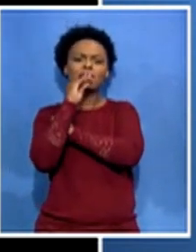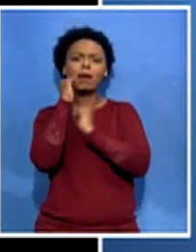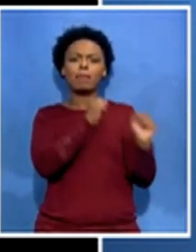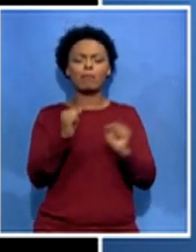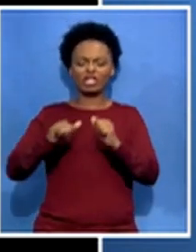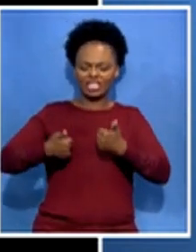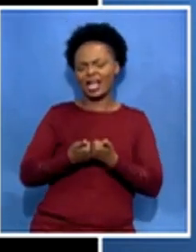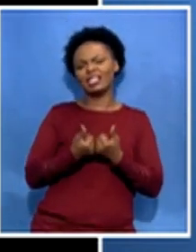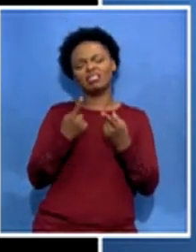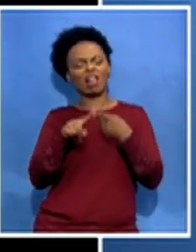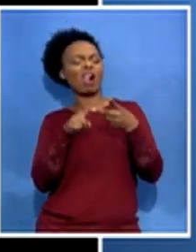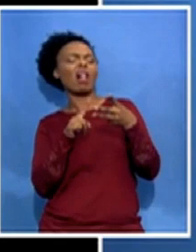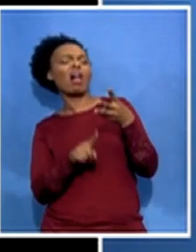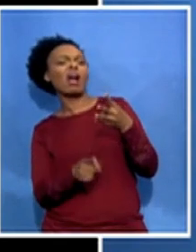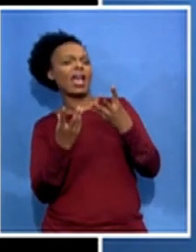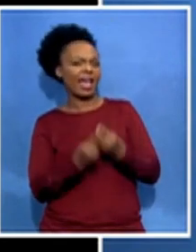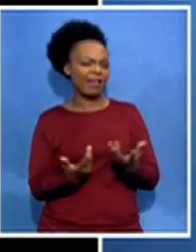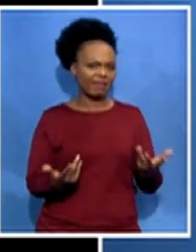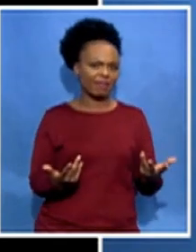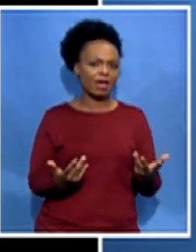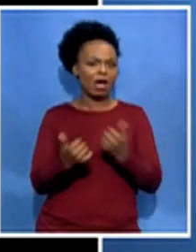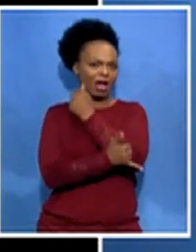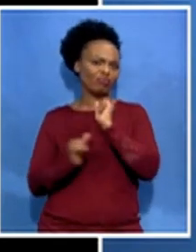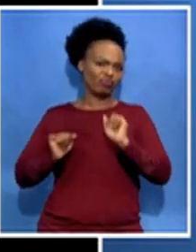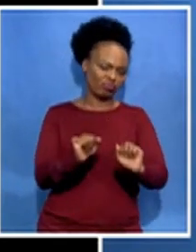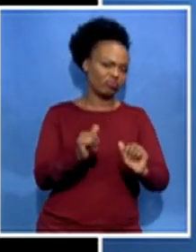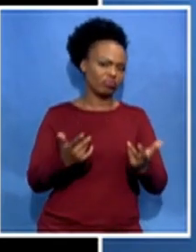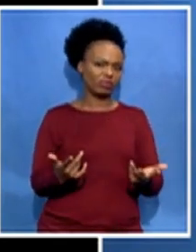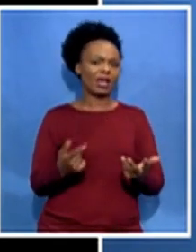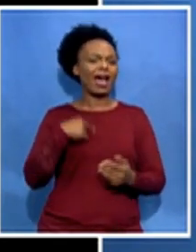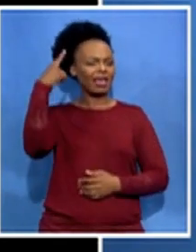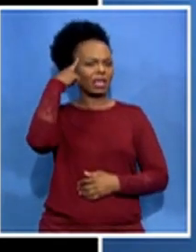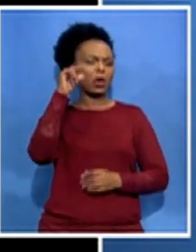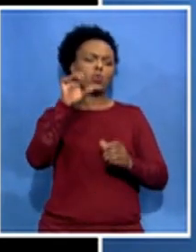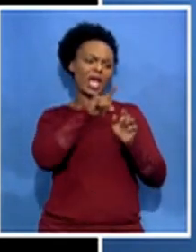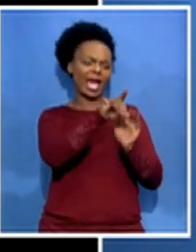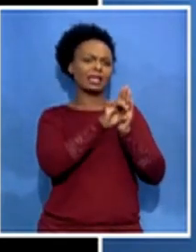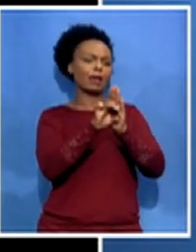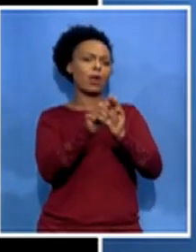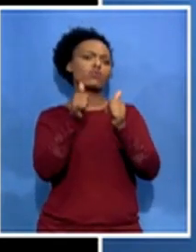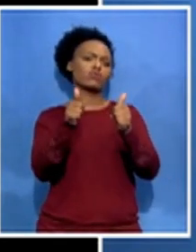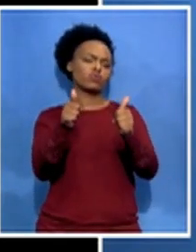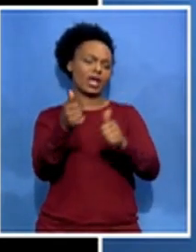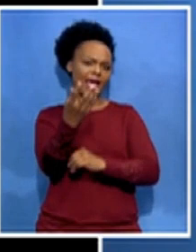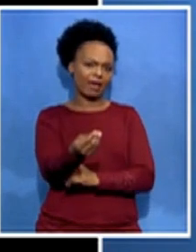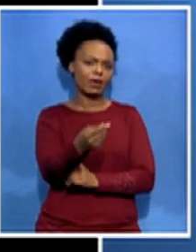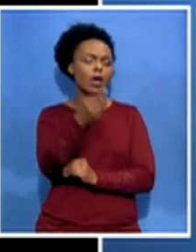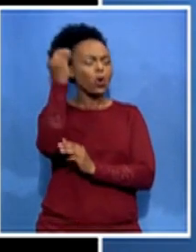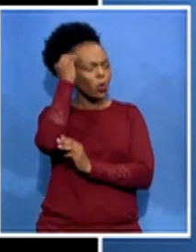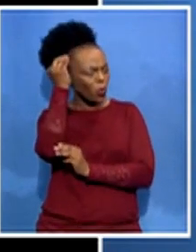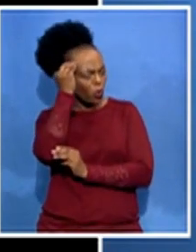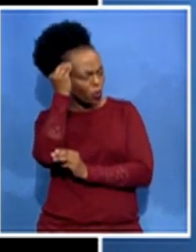yeah i think it is a good example and we know that it doesn't have much mineral resources